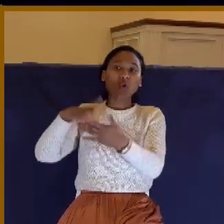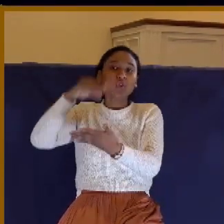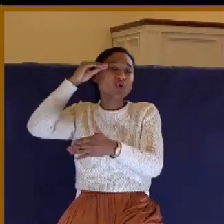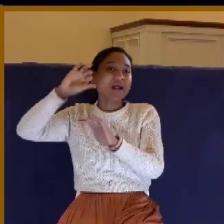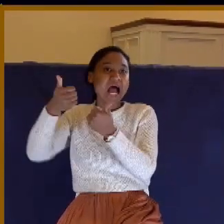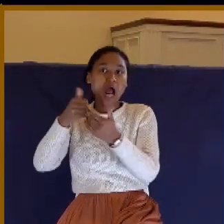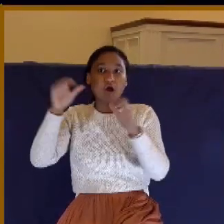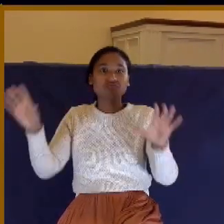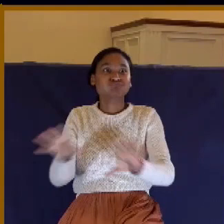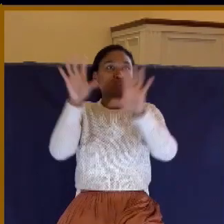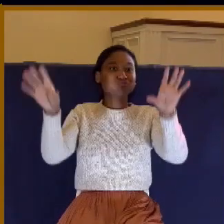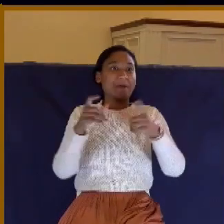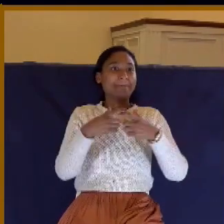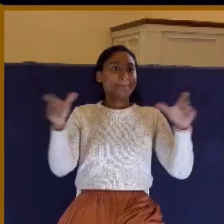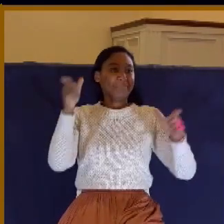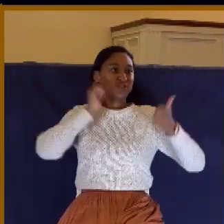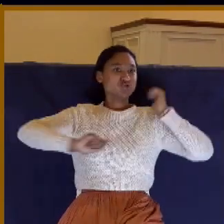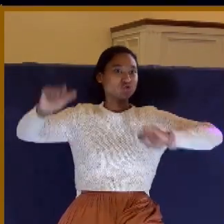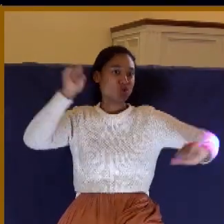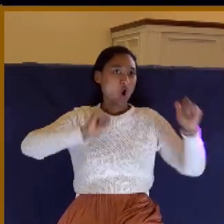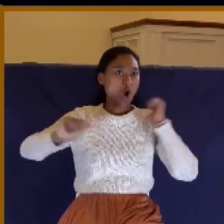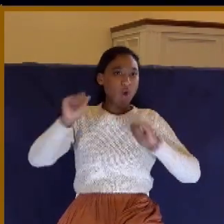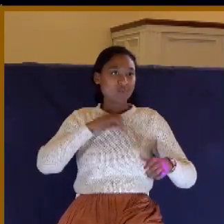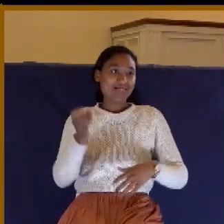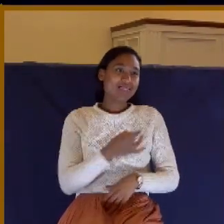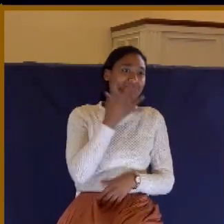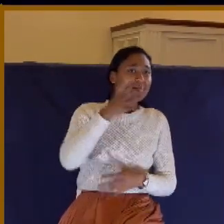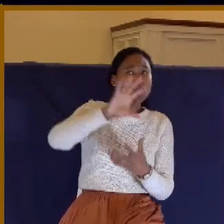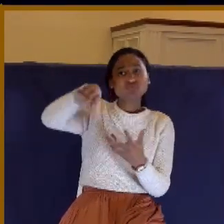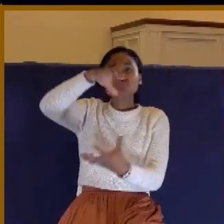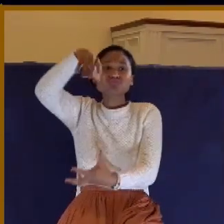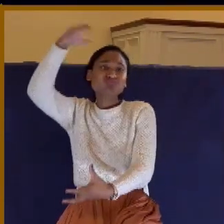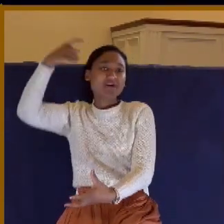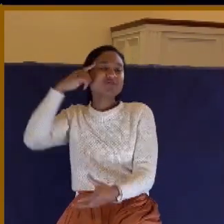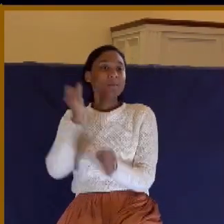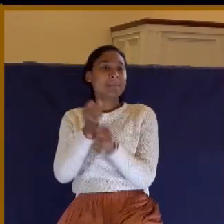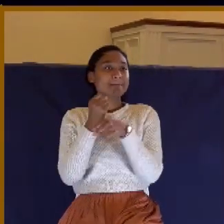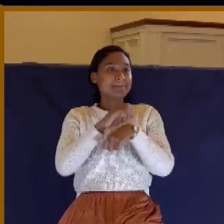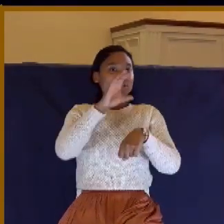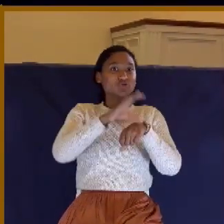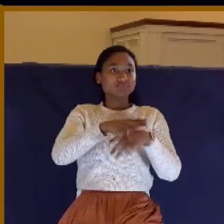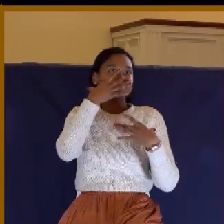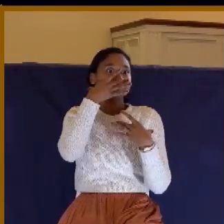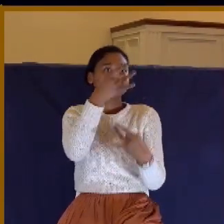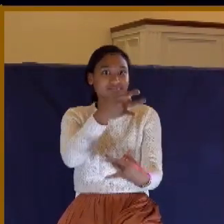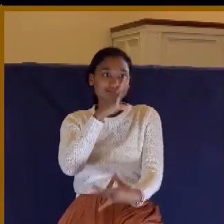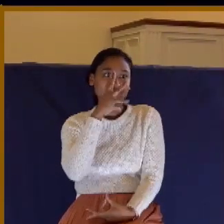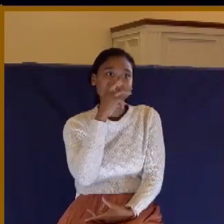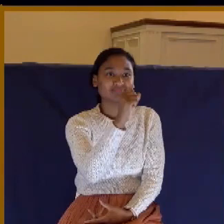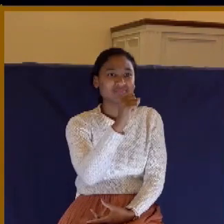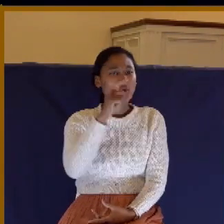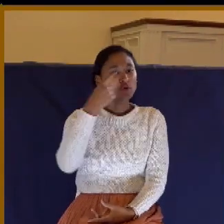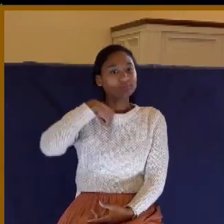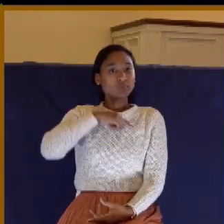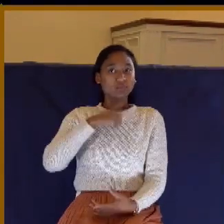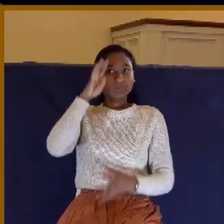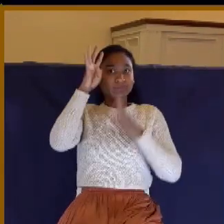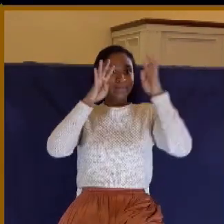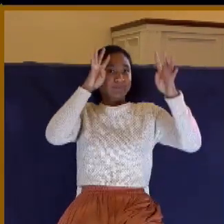how to use the lights and the smoke and all the other stuff to make church more interesting. We have to invent new programs